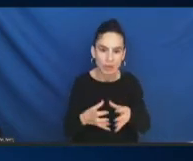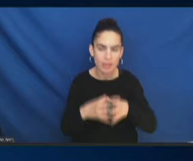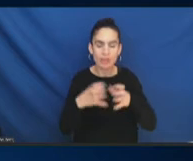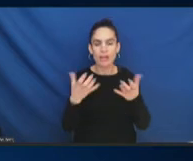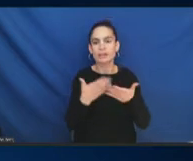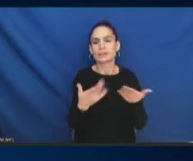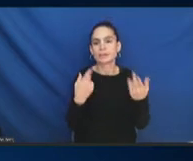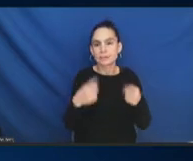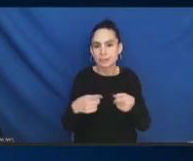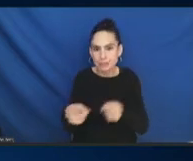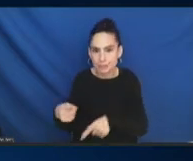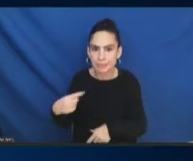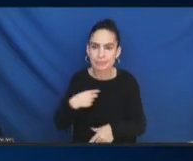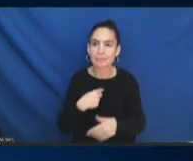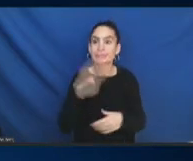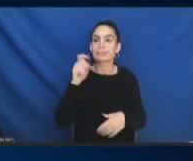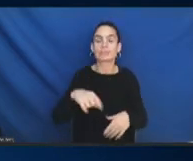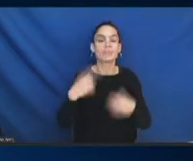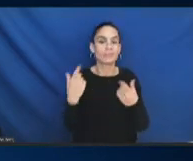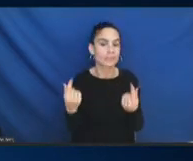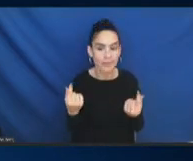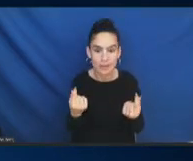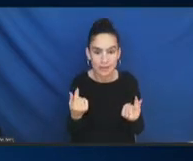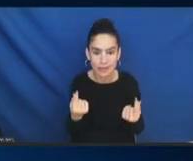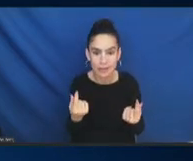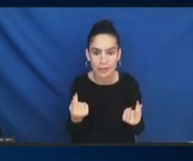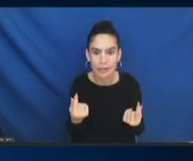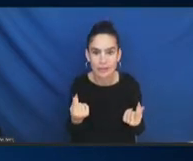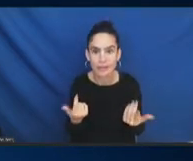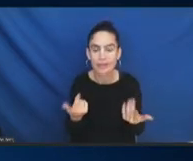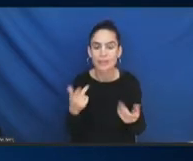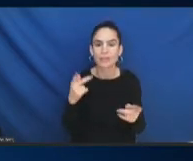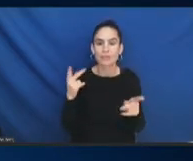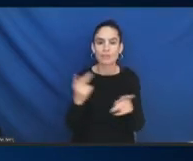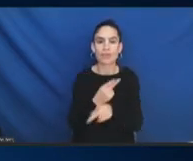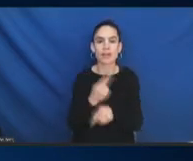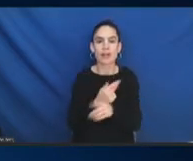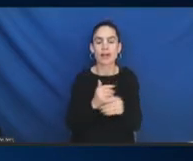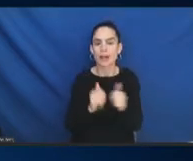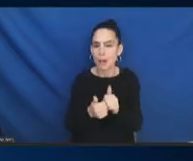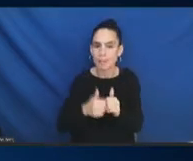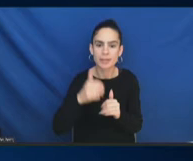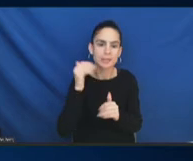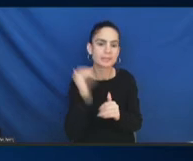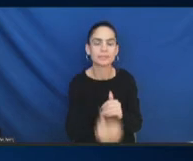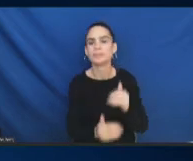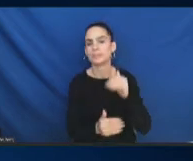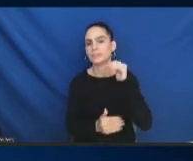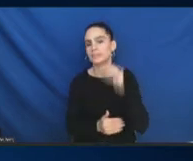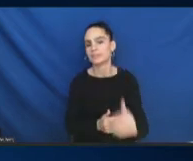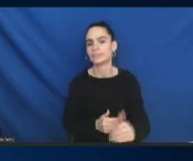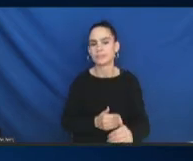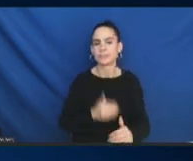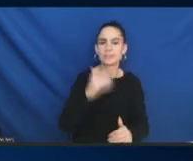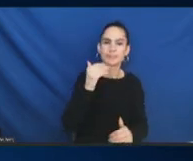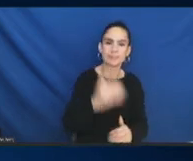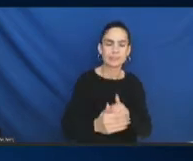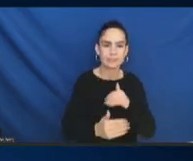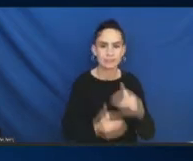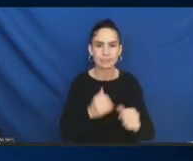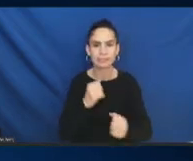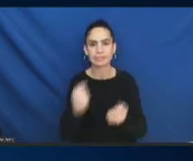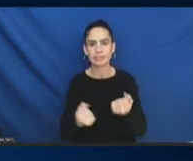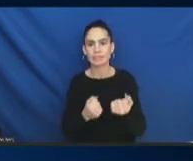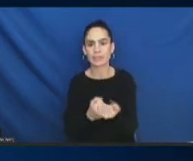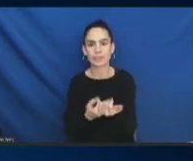how the next steps will be done. And that would be very helpful to do that. So, 100 percent agree with you that we should build where we need